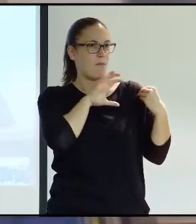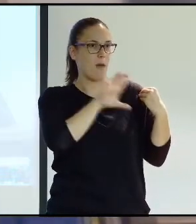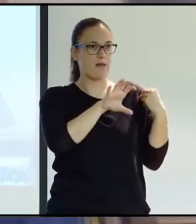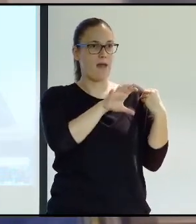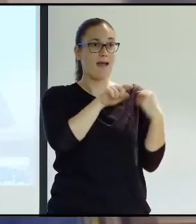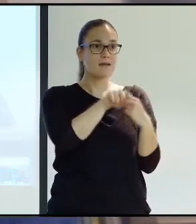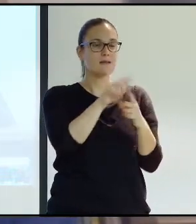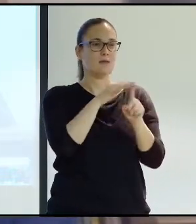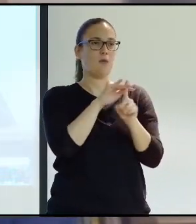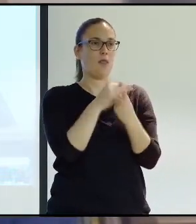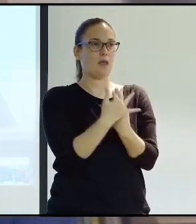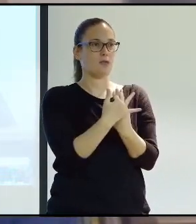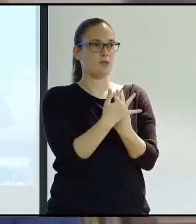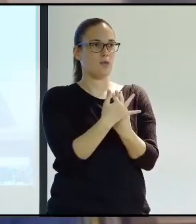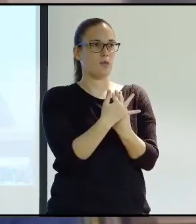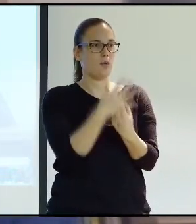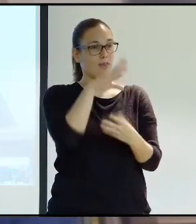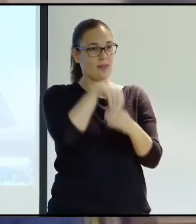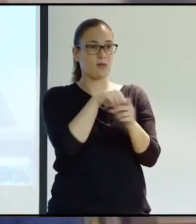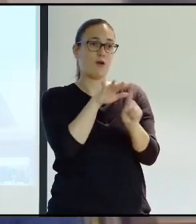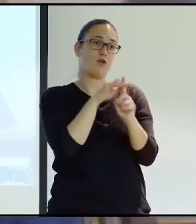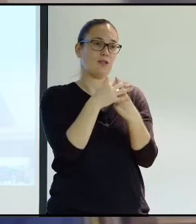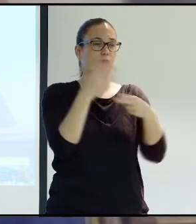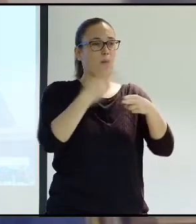resources need to be provided in Spain.